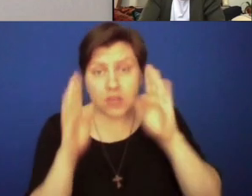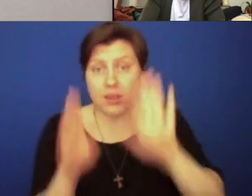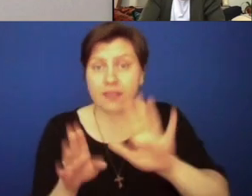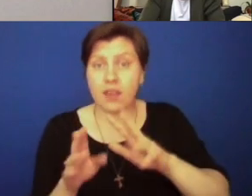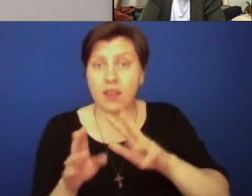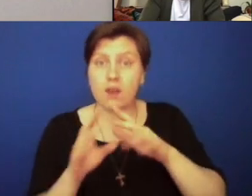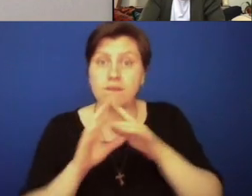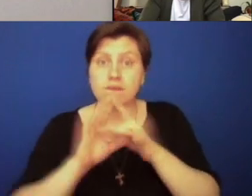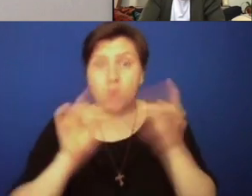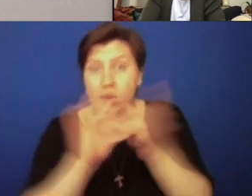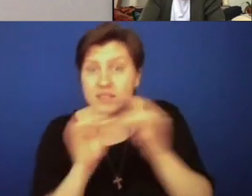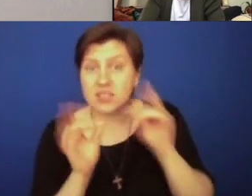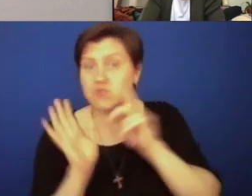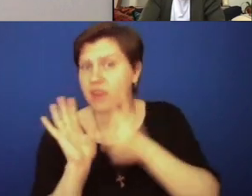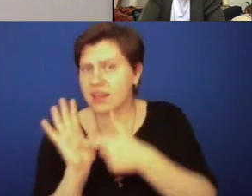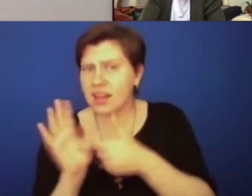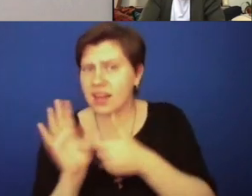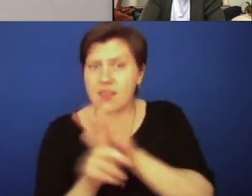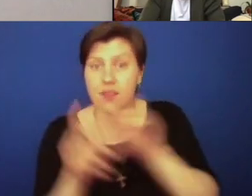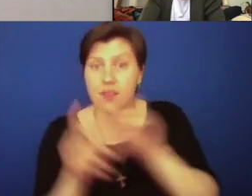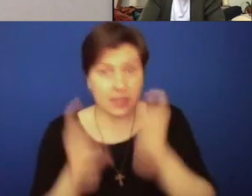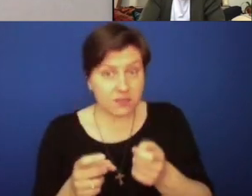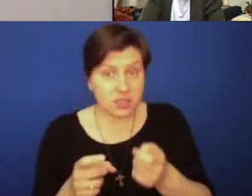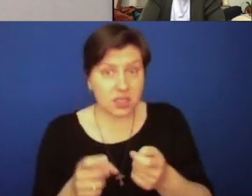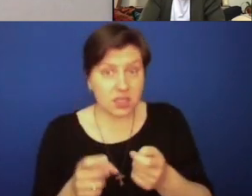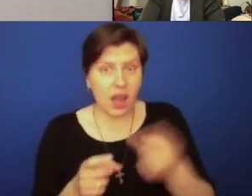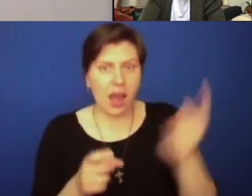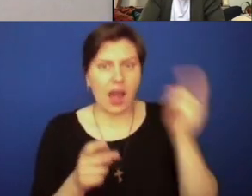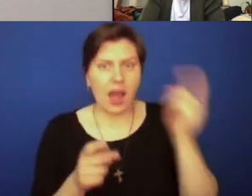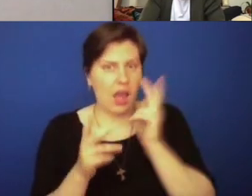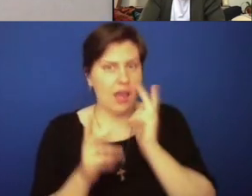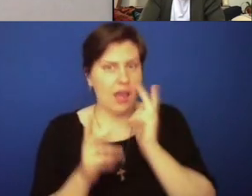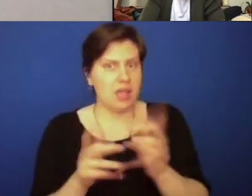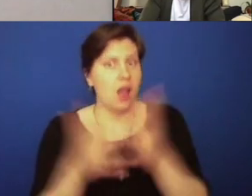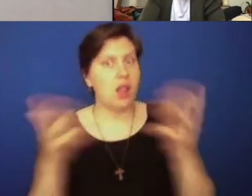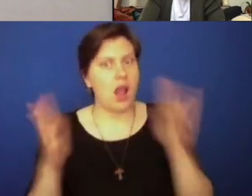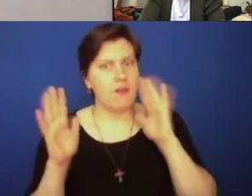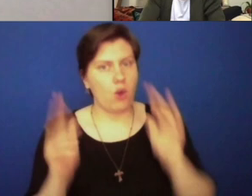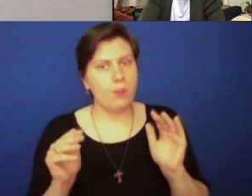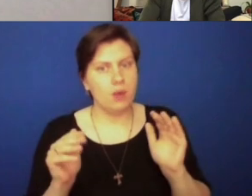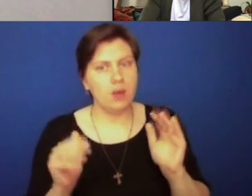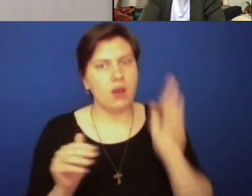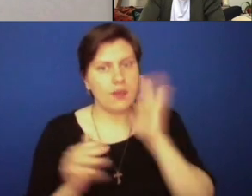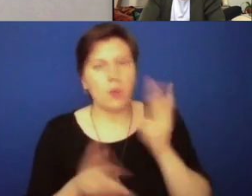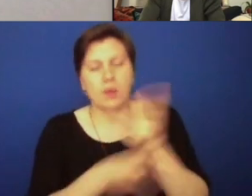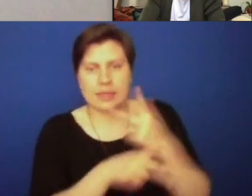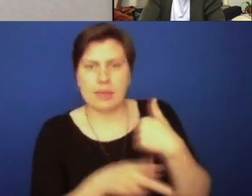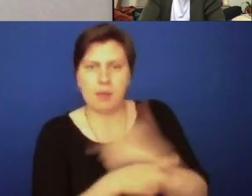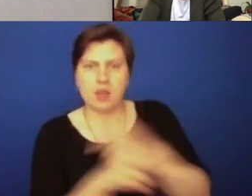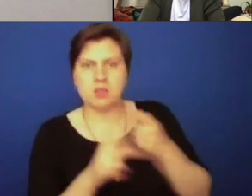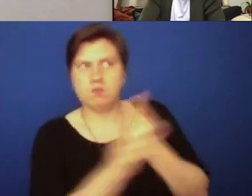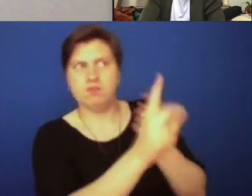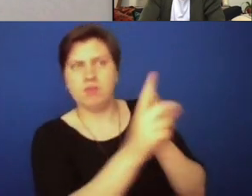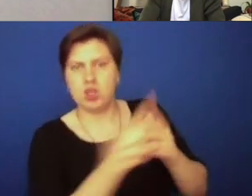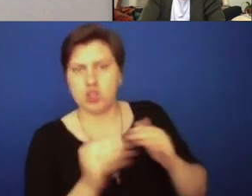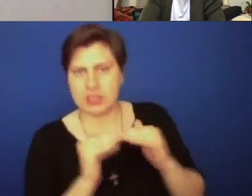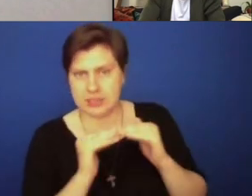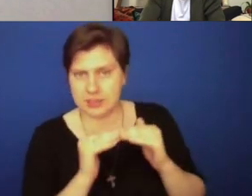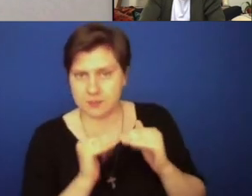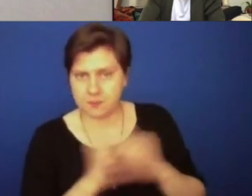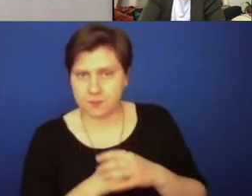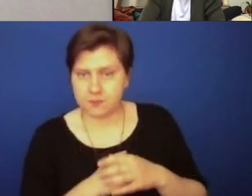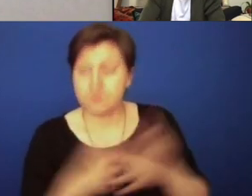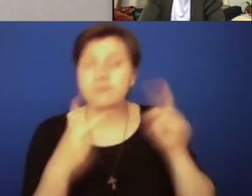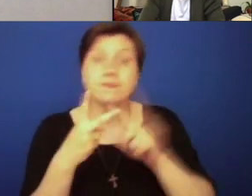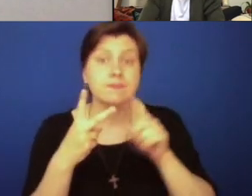hearing their voices and recognizing their gifts, I find a lot of hope because they will keep us moving towards justice. And a